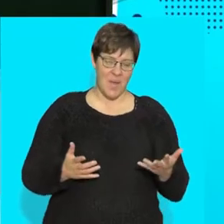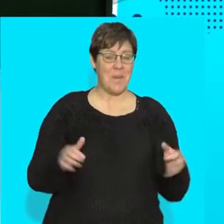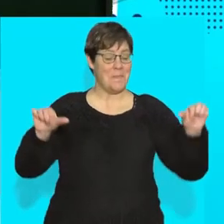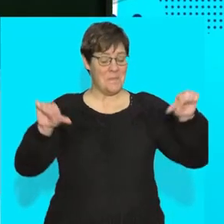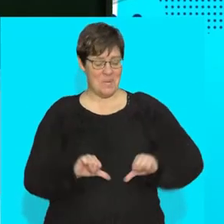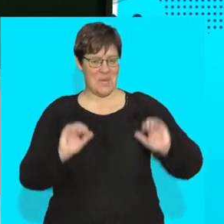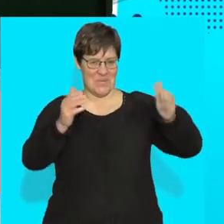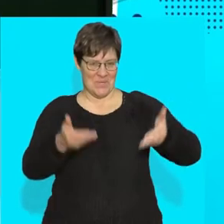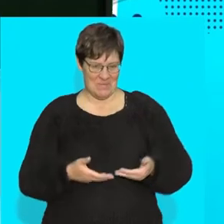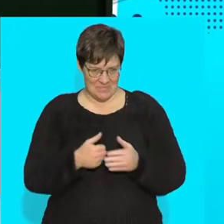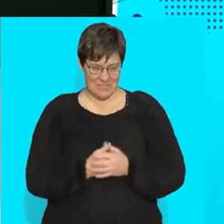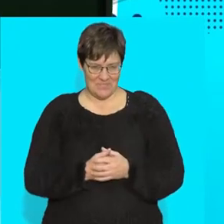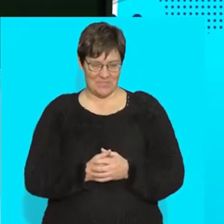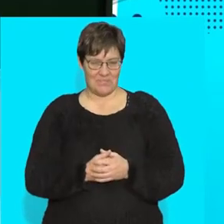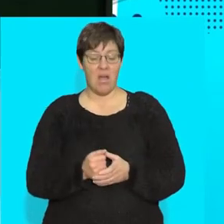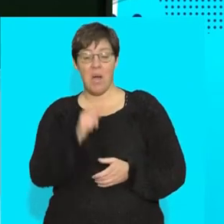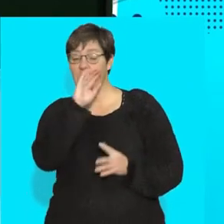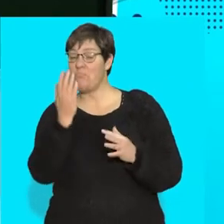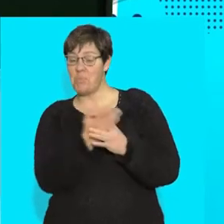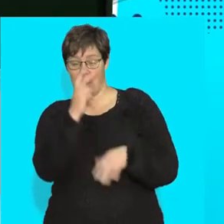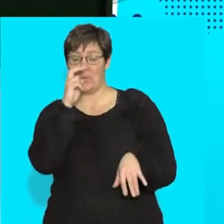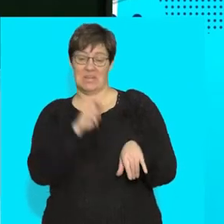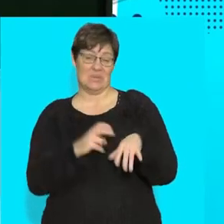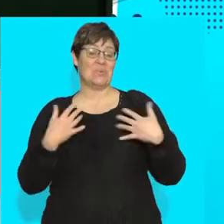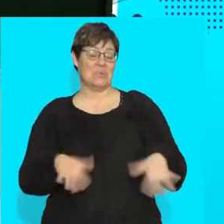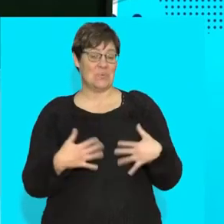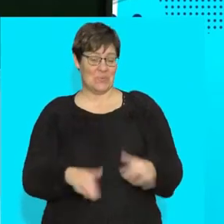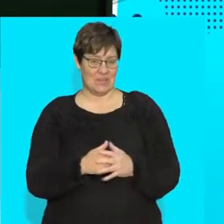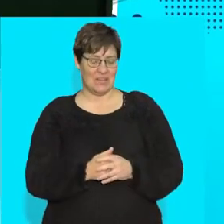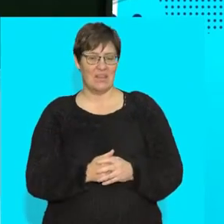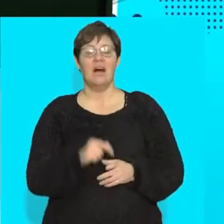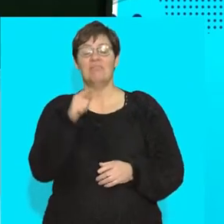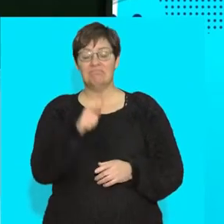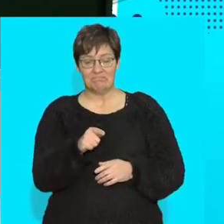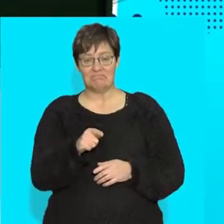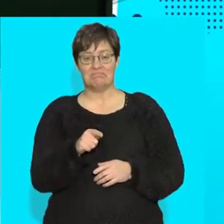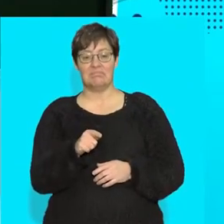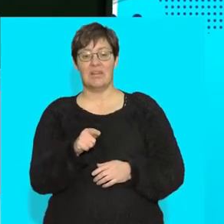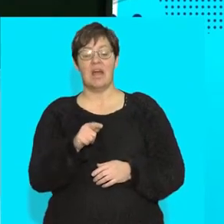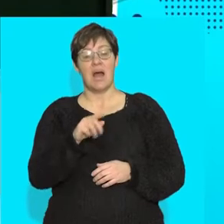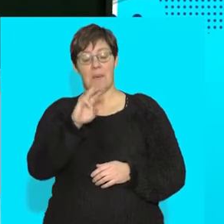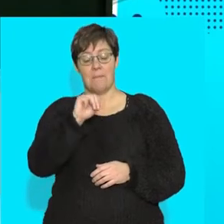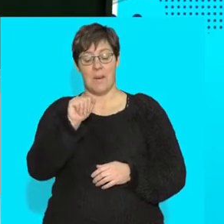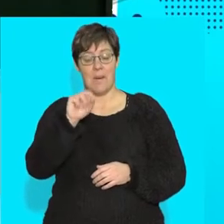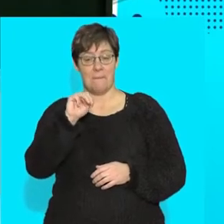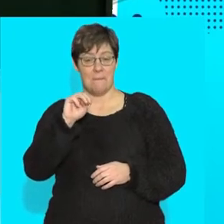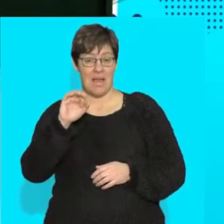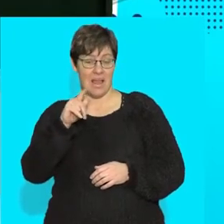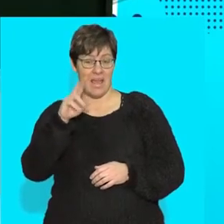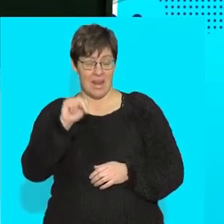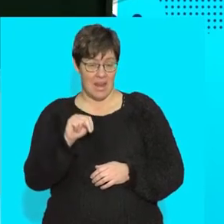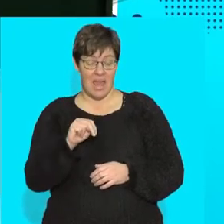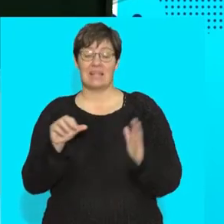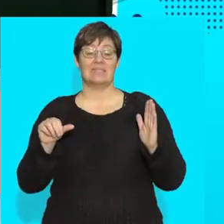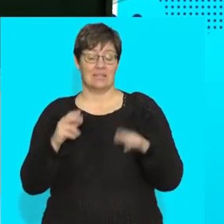Welcome back, Life Sciences. You really needed that break. Mammalian tissue is quite a difficult tissue. All right. We're going with our